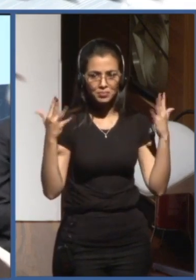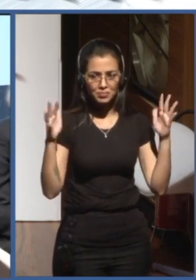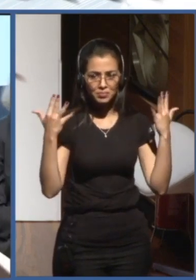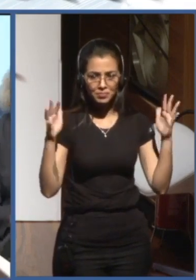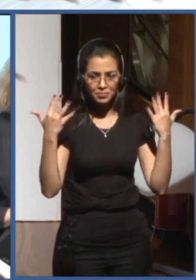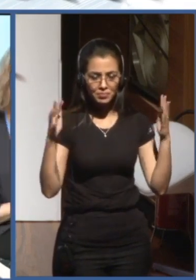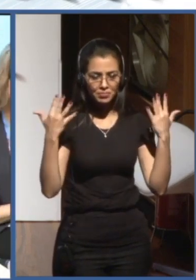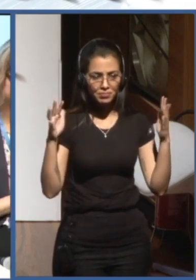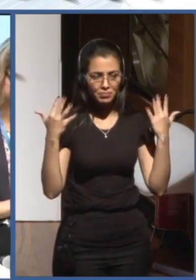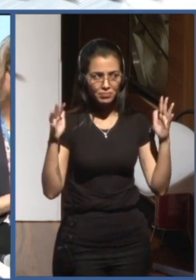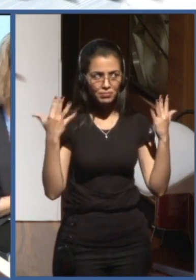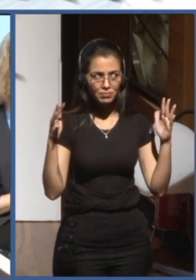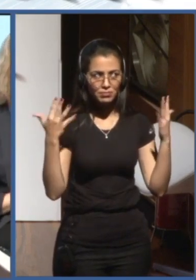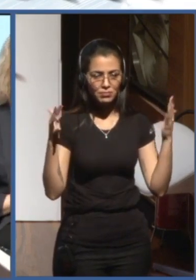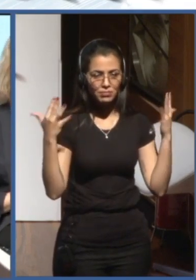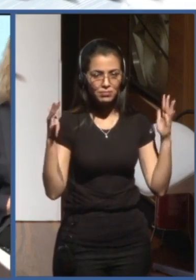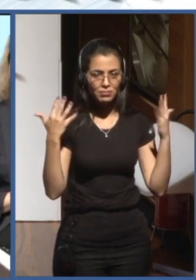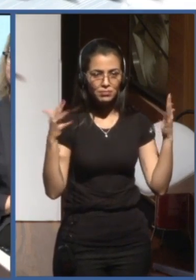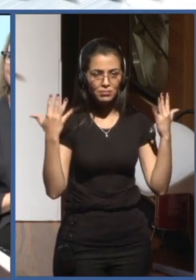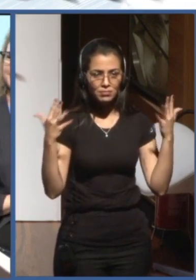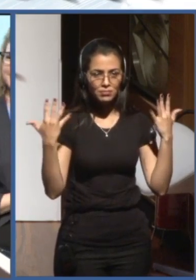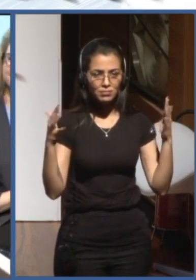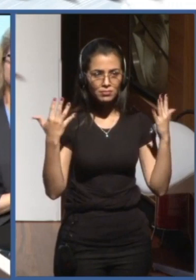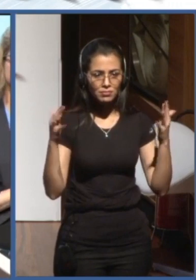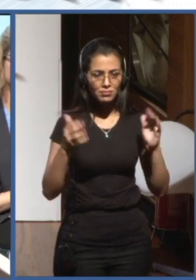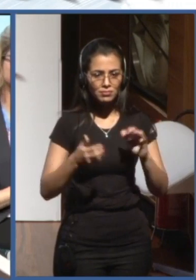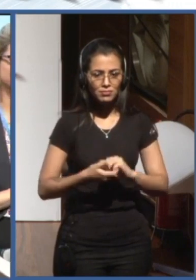you god applause for my panelists here and thank you for